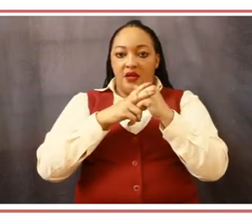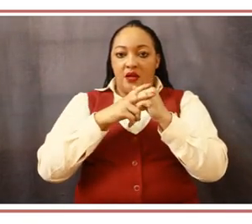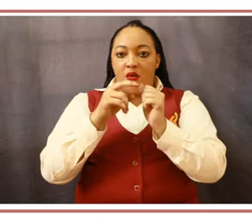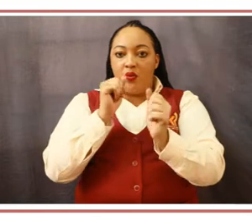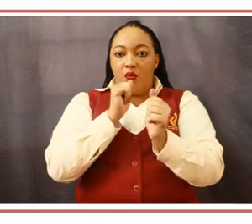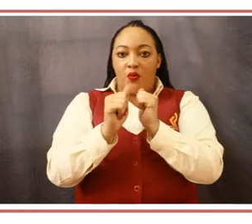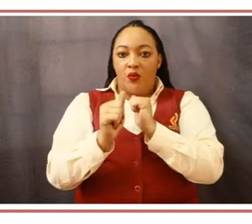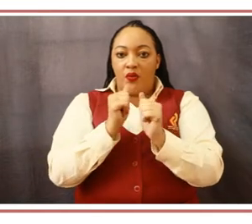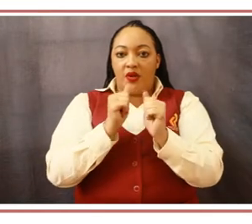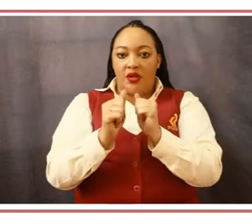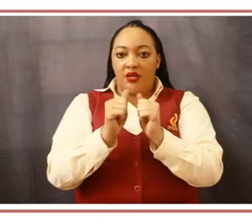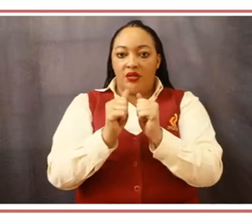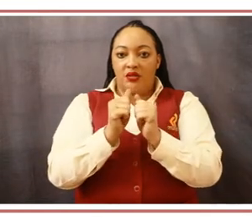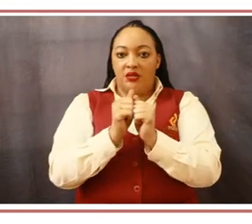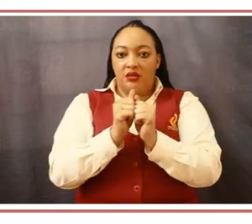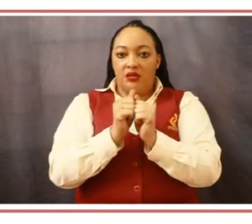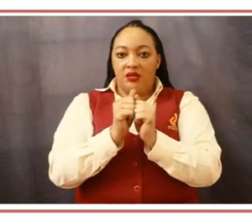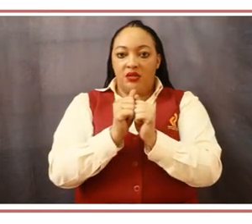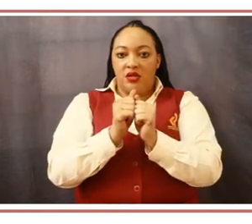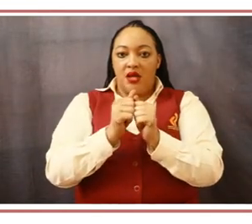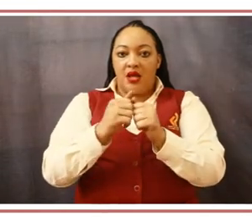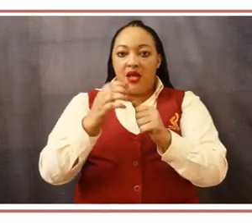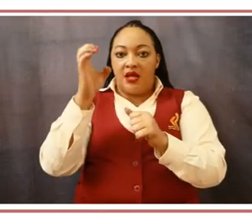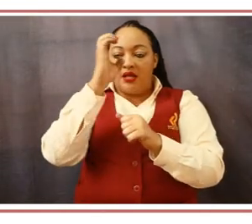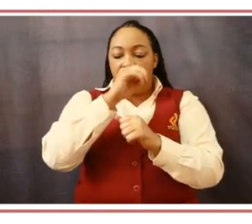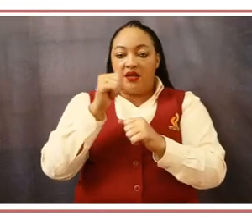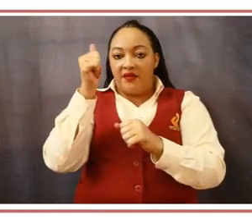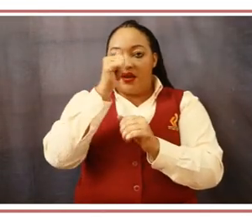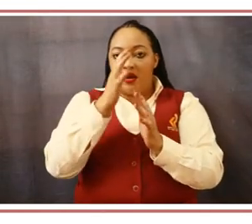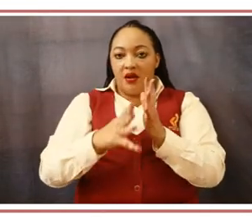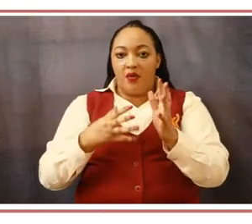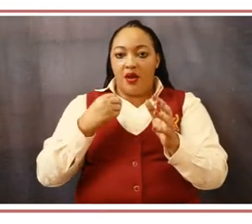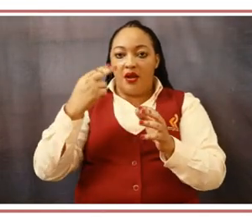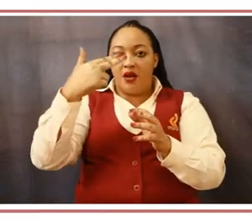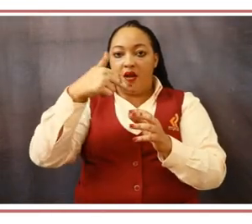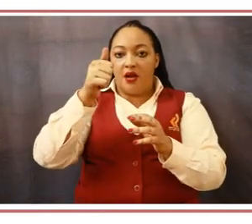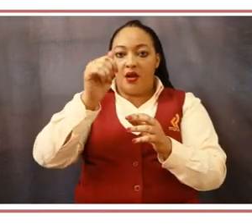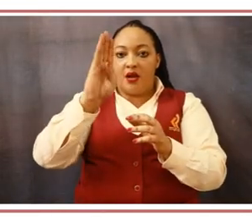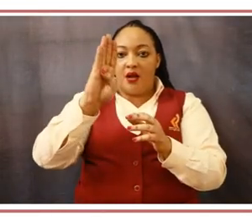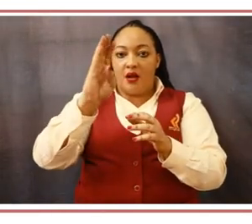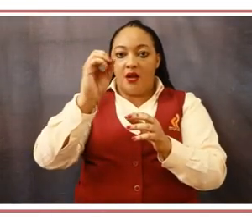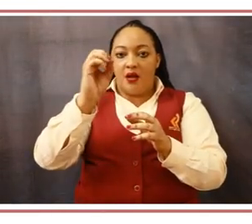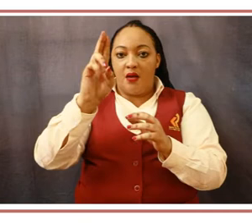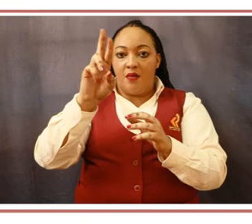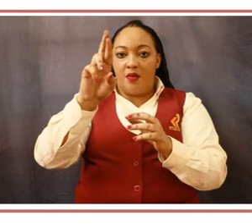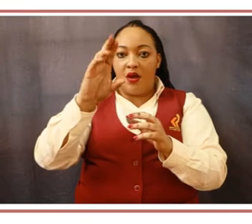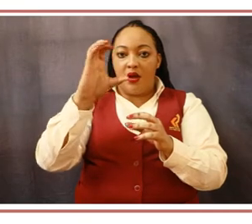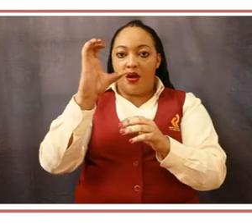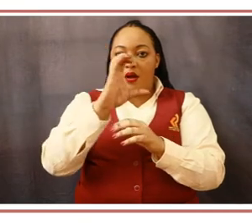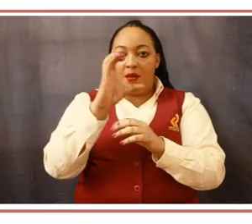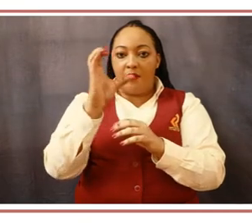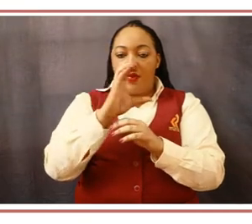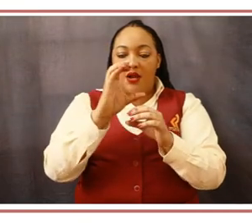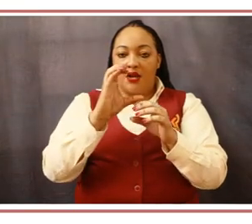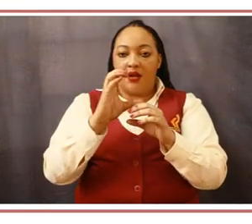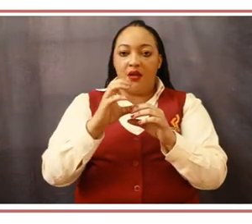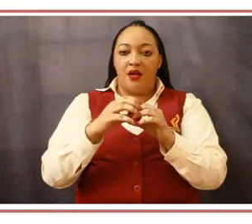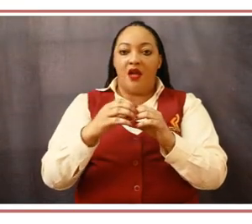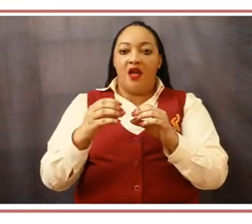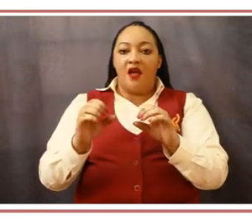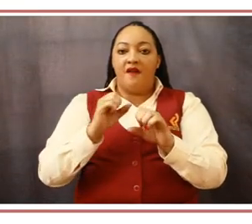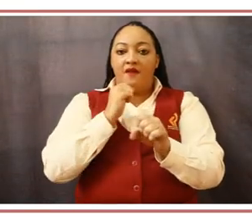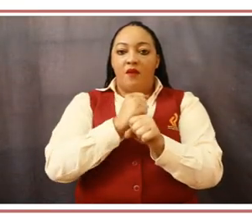sector, leverage assets for the railways, facilitation and participation in national and metropolitan railways network development,